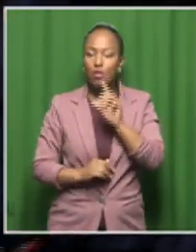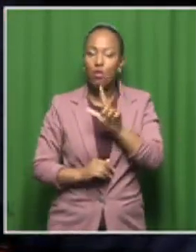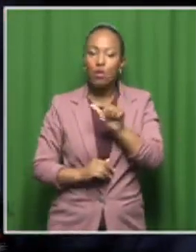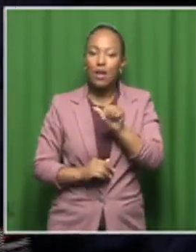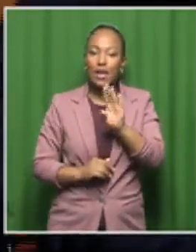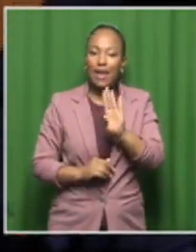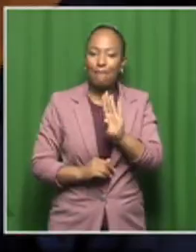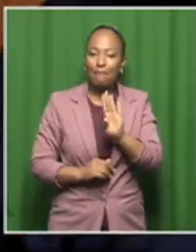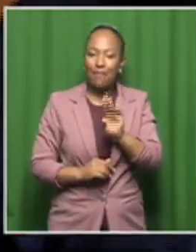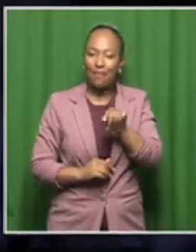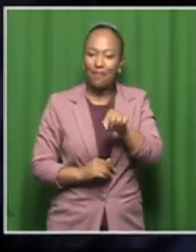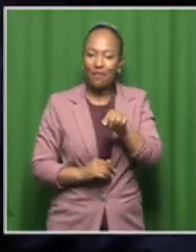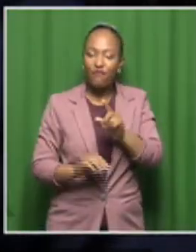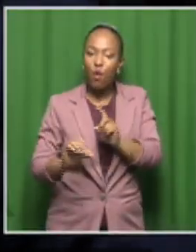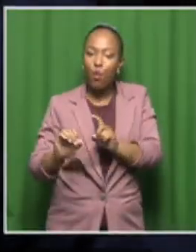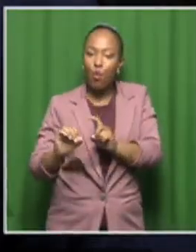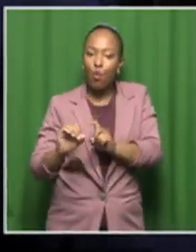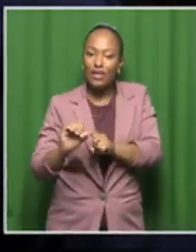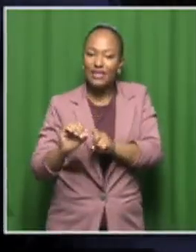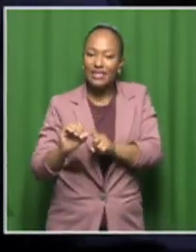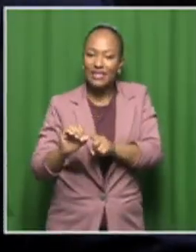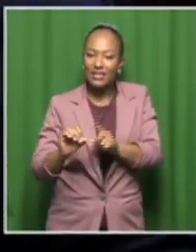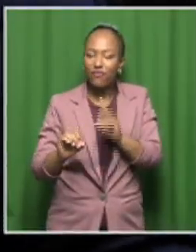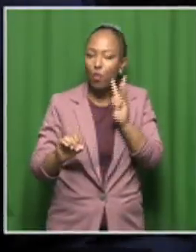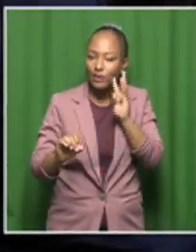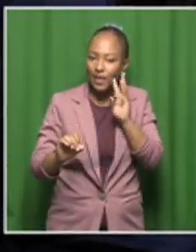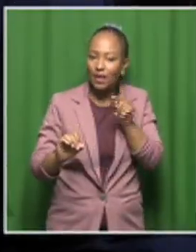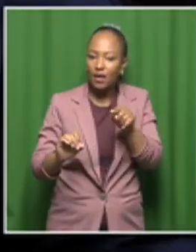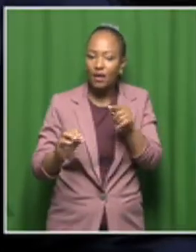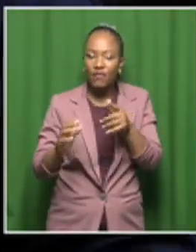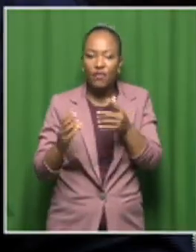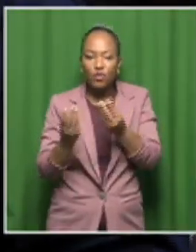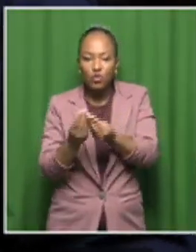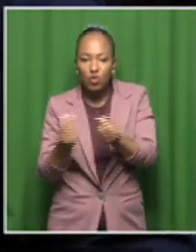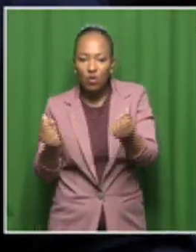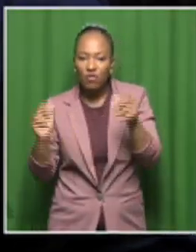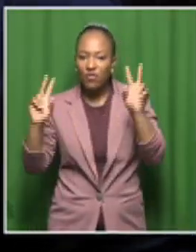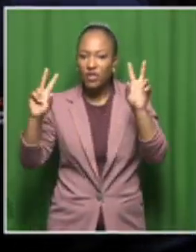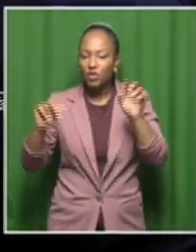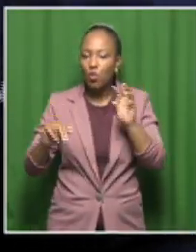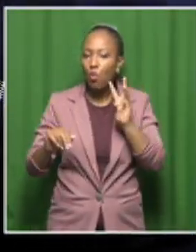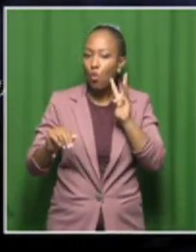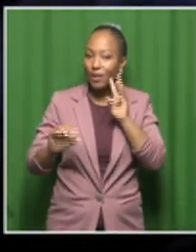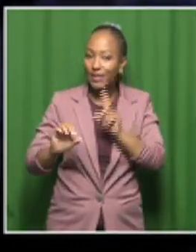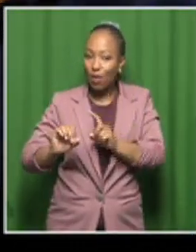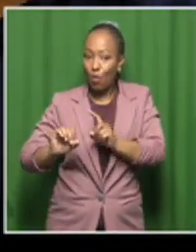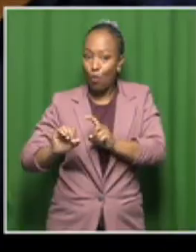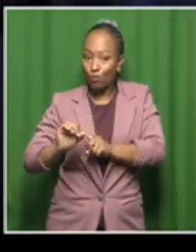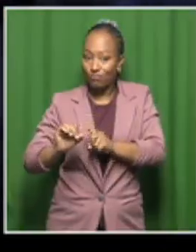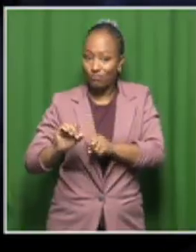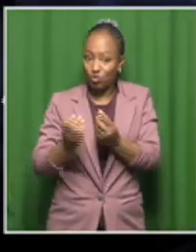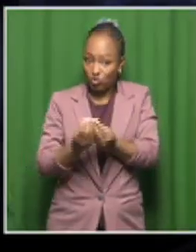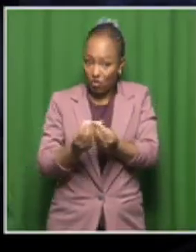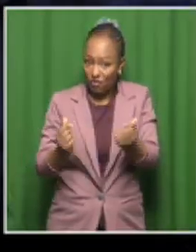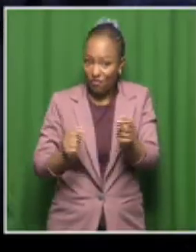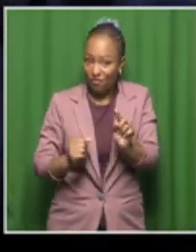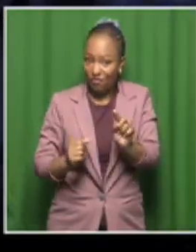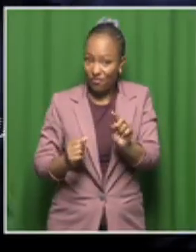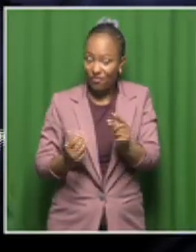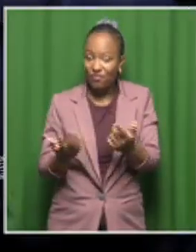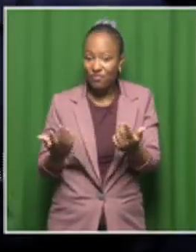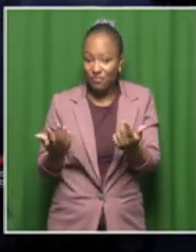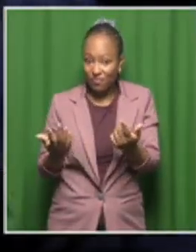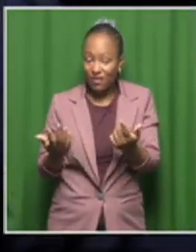And as you will be aware, when you are solving issues of water quality, one of the most important things to do